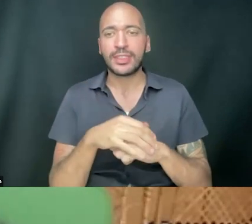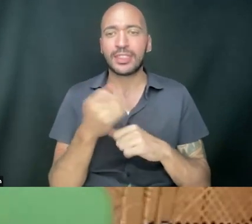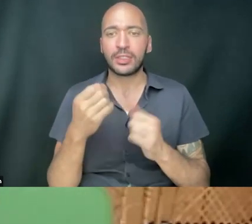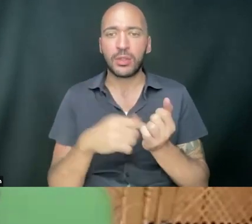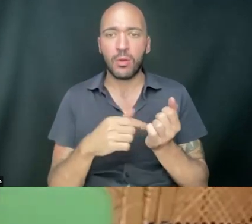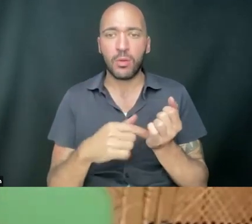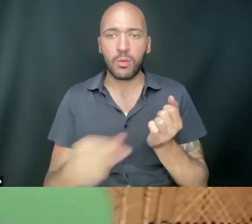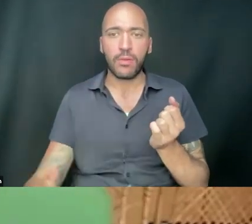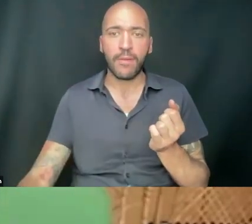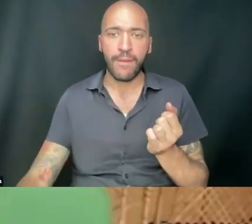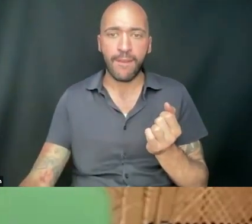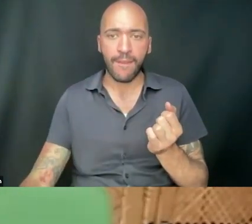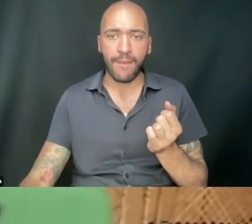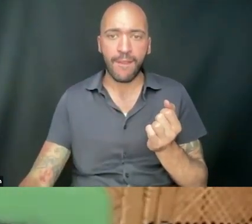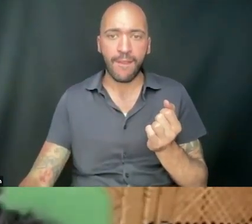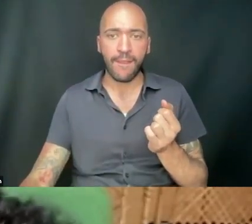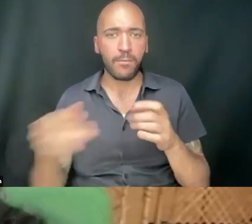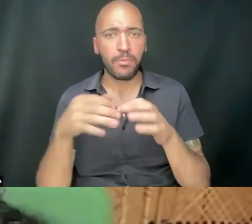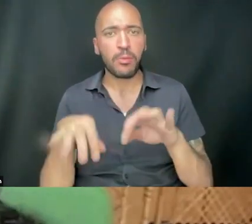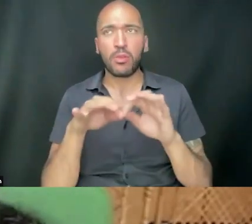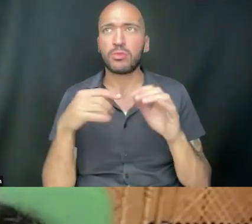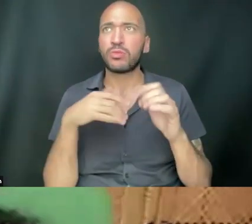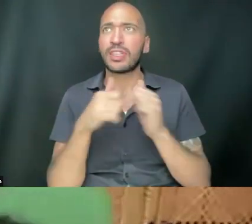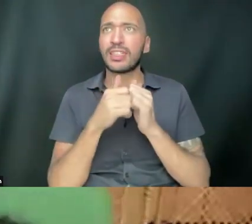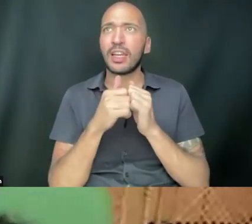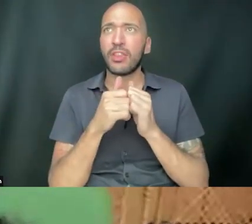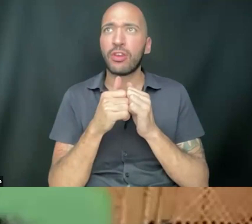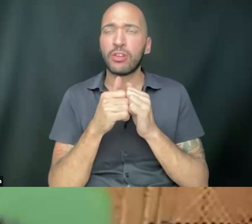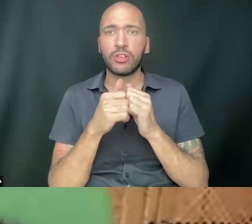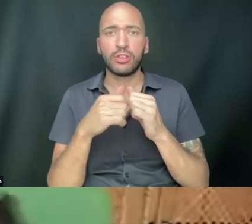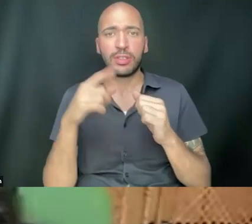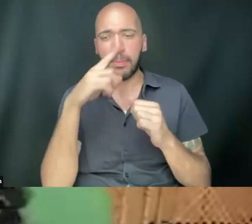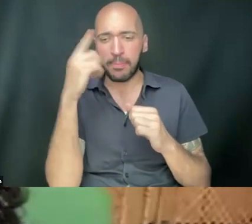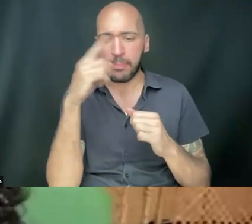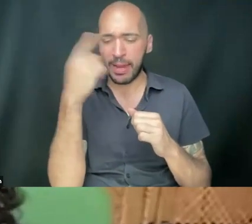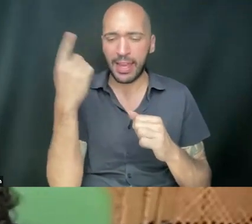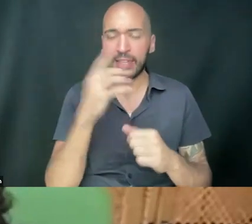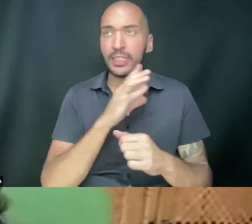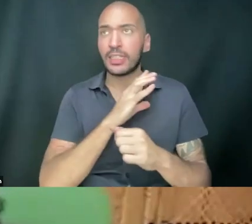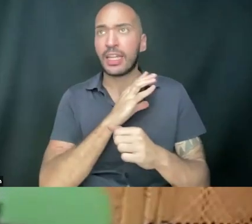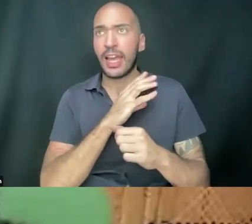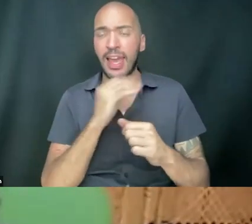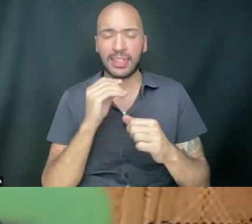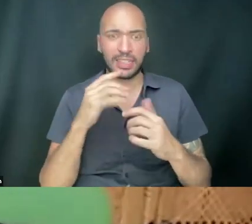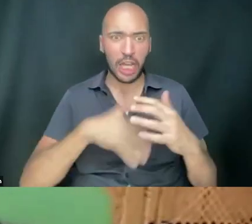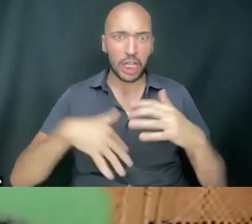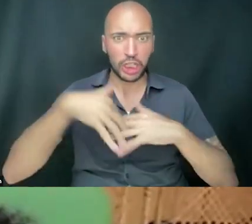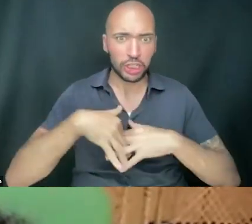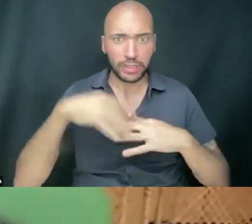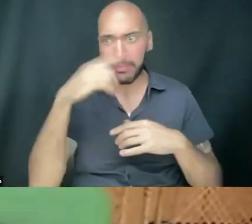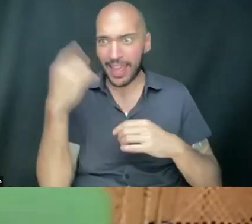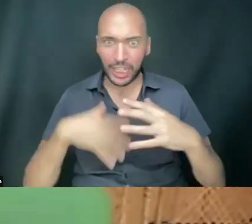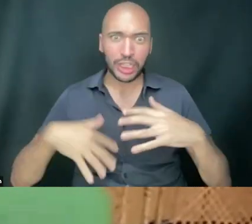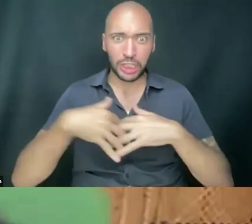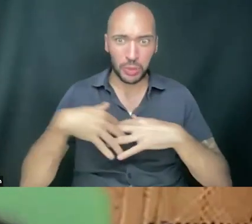important, especially when we work together, because it was already black and indigenous. Right? And we are also, you know, black and indigenous.